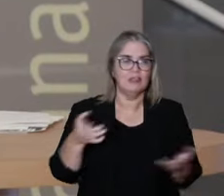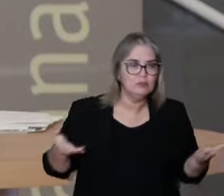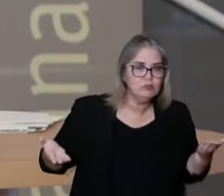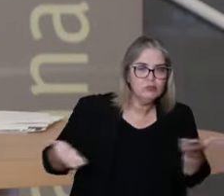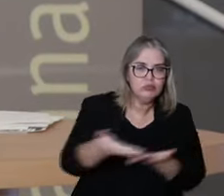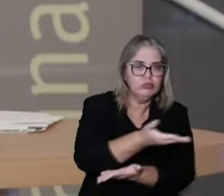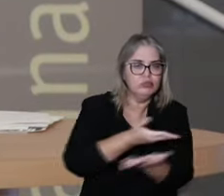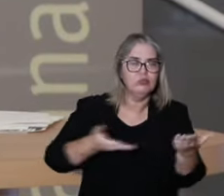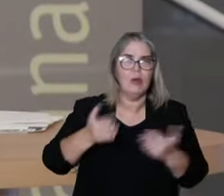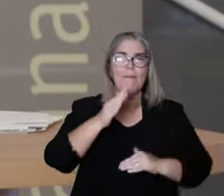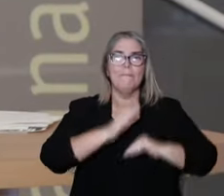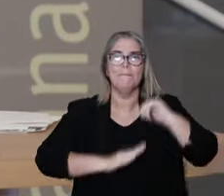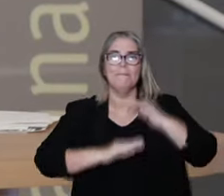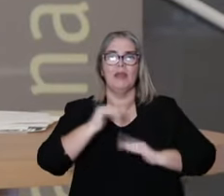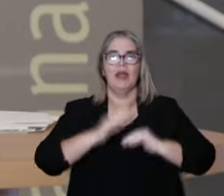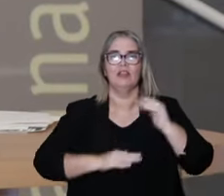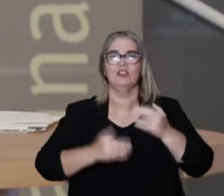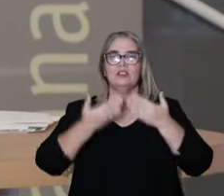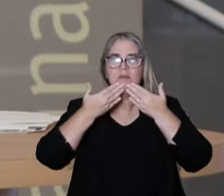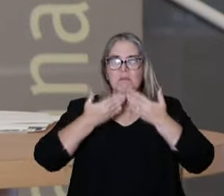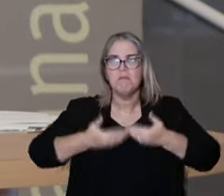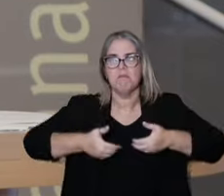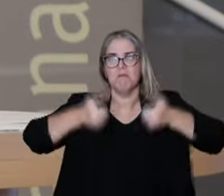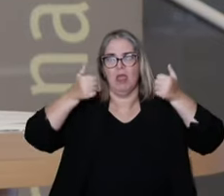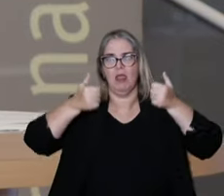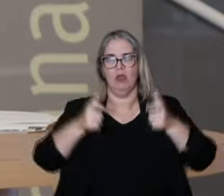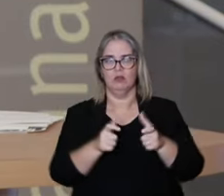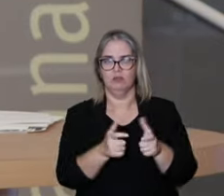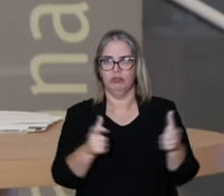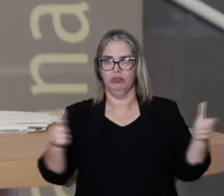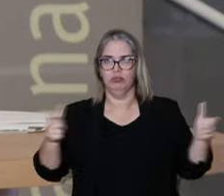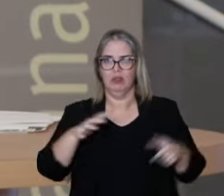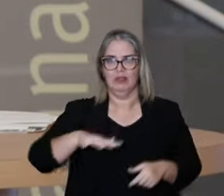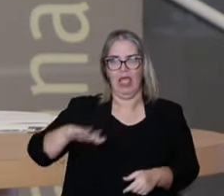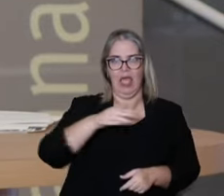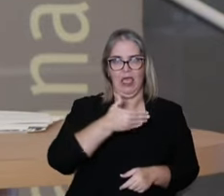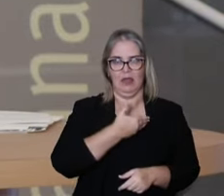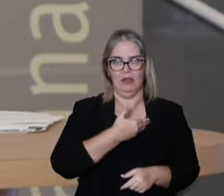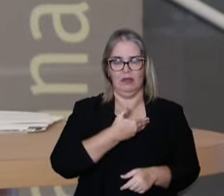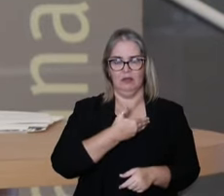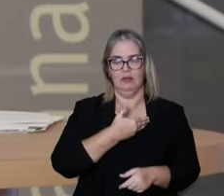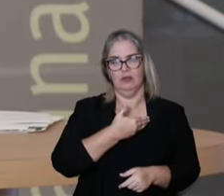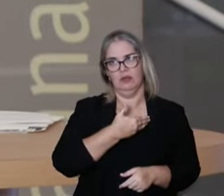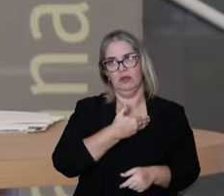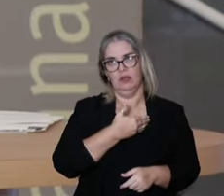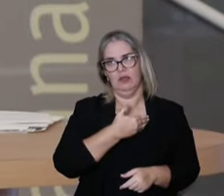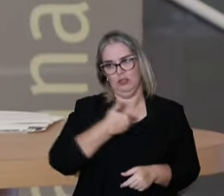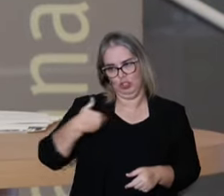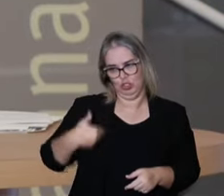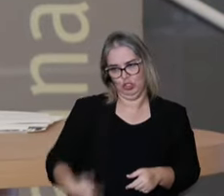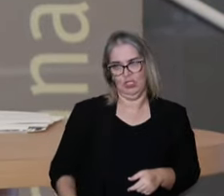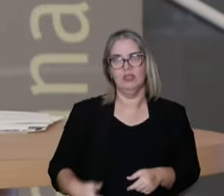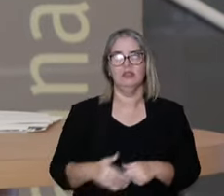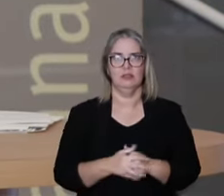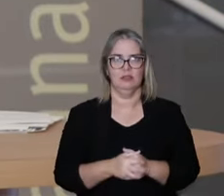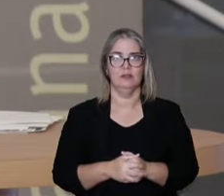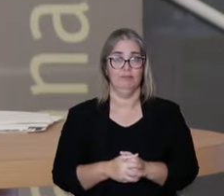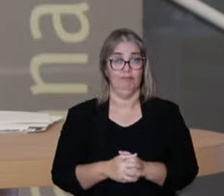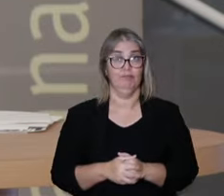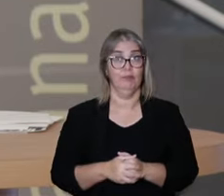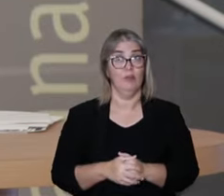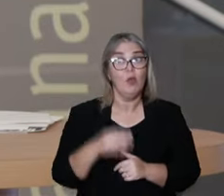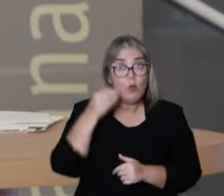to integrative practices and traditional medicines. A very